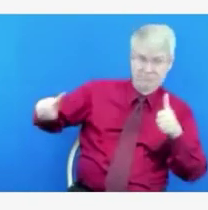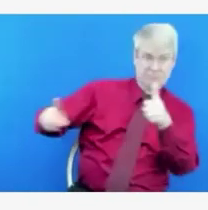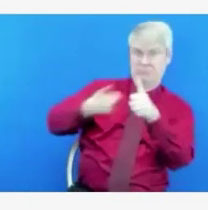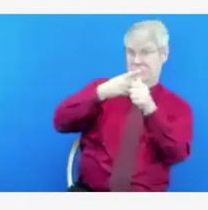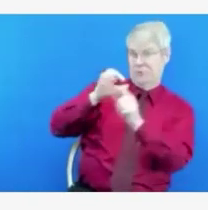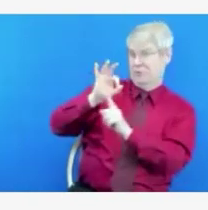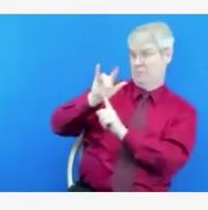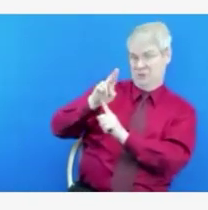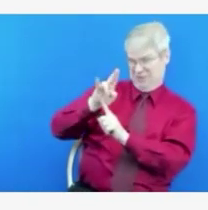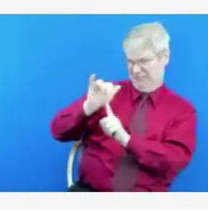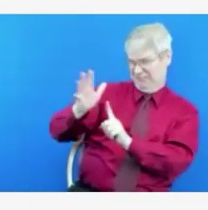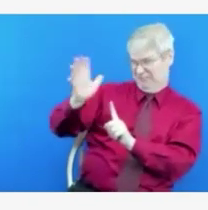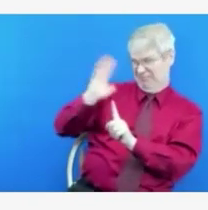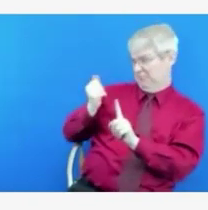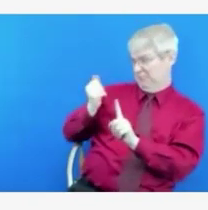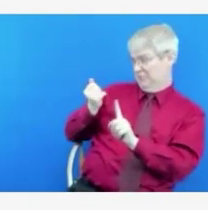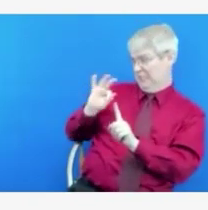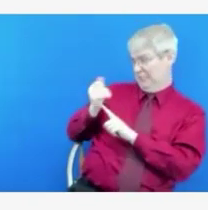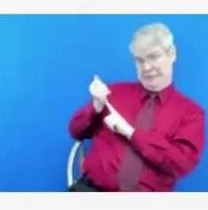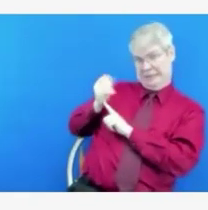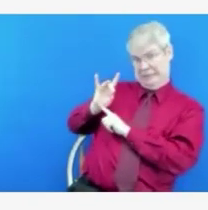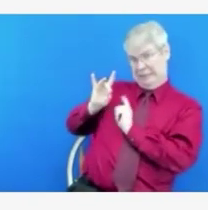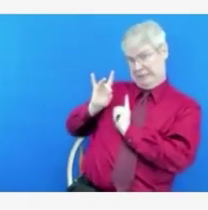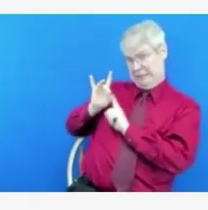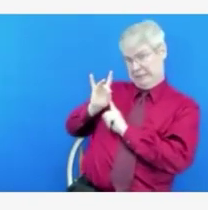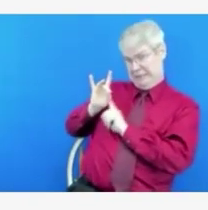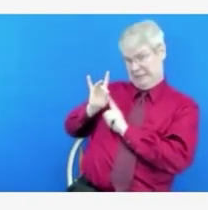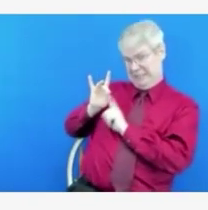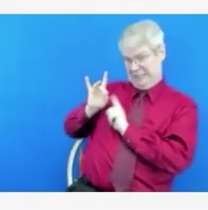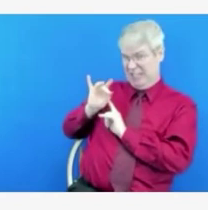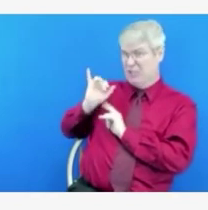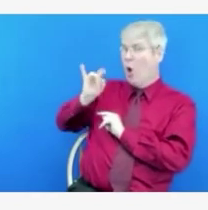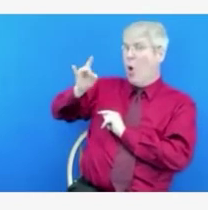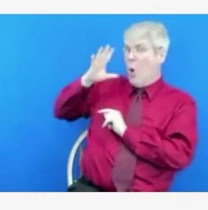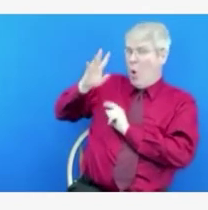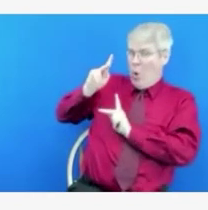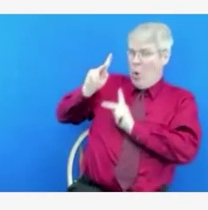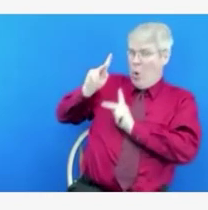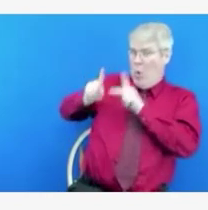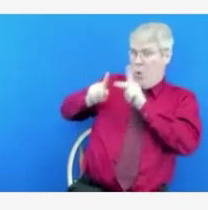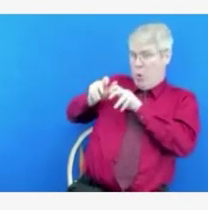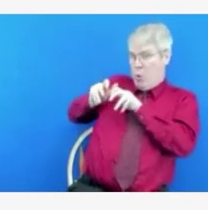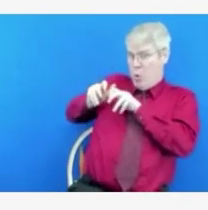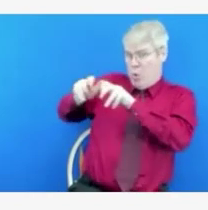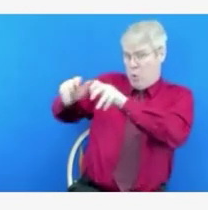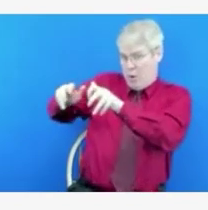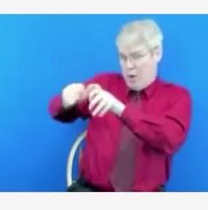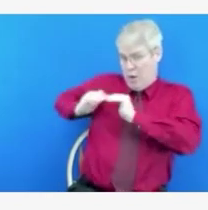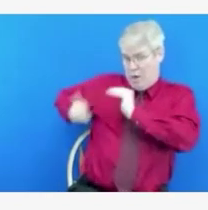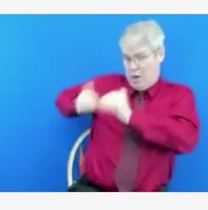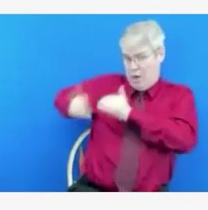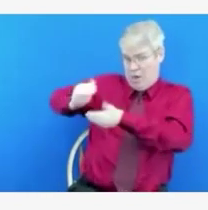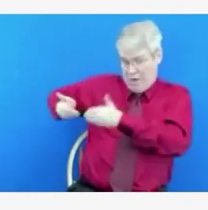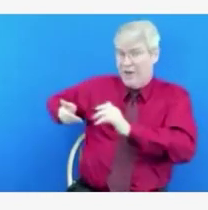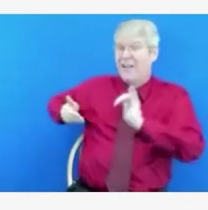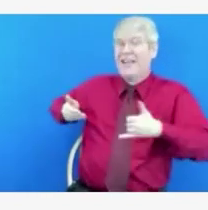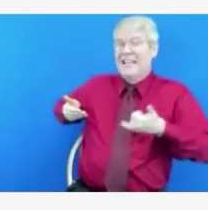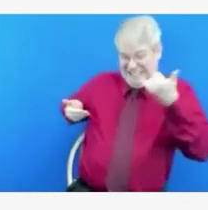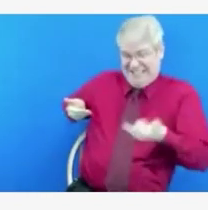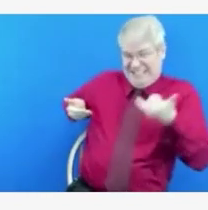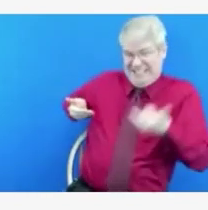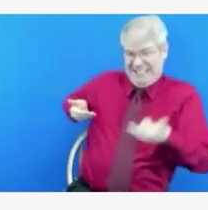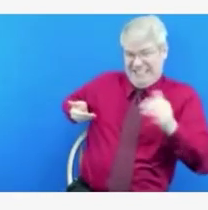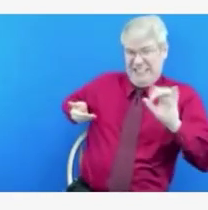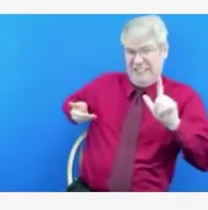virus is the descendants of that virus is still with us. It is one of the influenza strains that circulates to this day. So that virus never